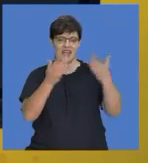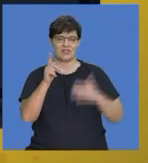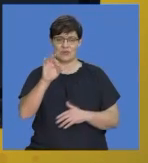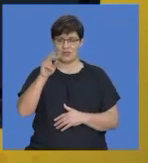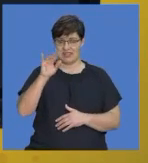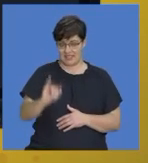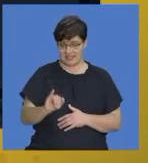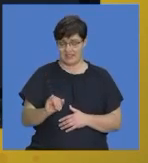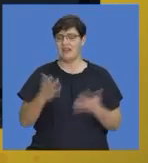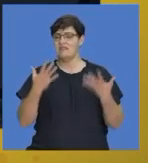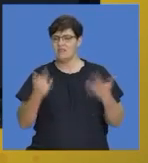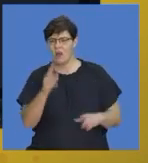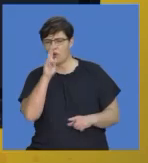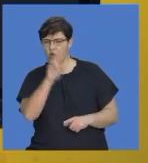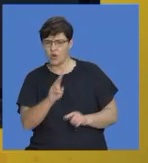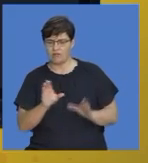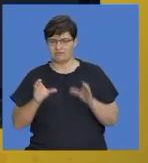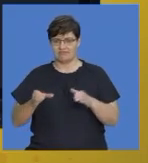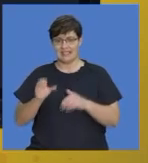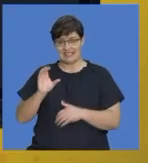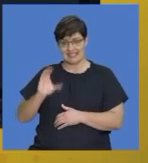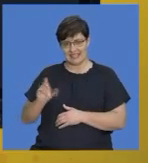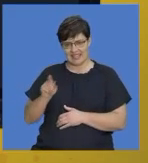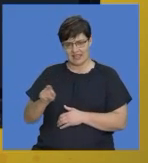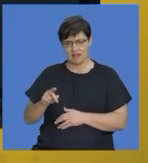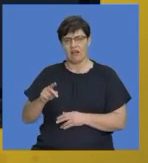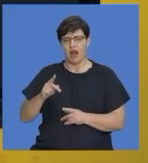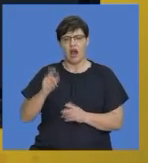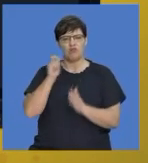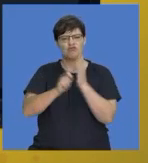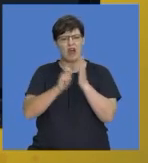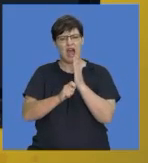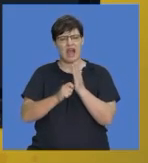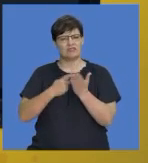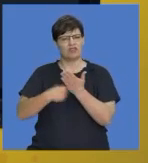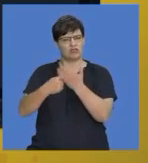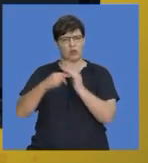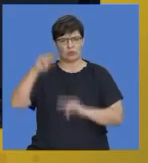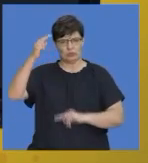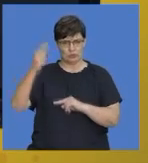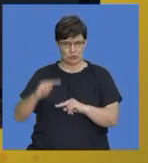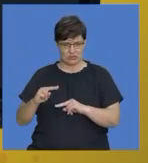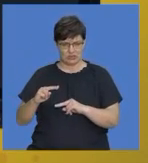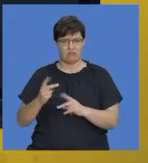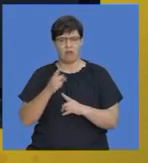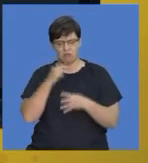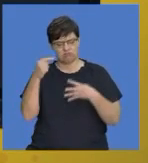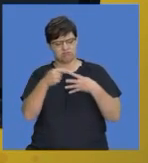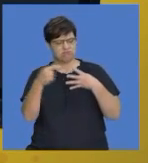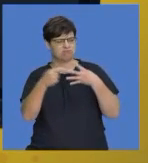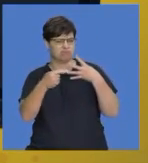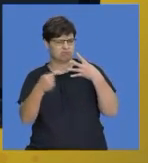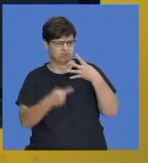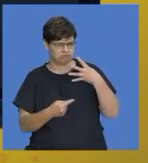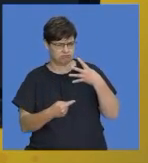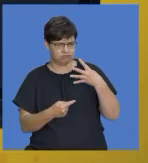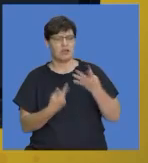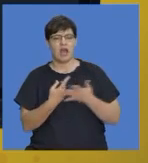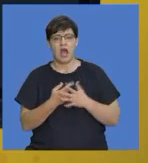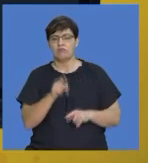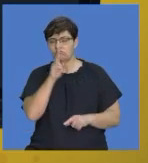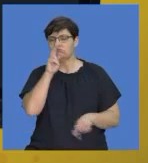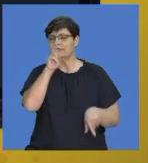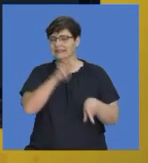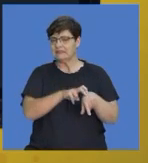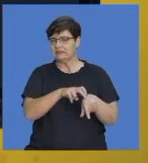look at section C, which is your shorter transactional writing, and we're going to look at the different pieces and obviously the requirements for the shorter